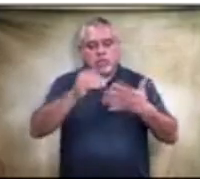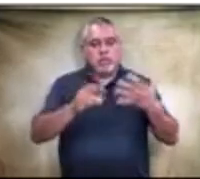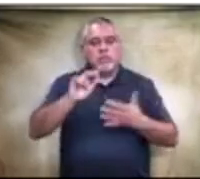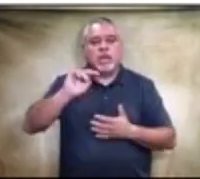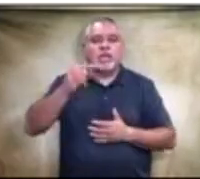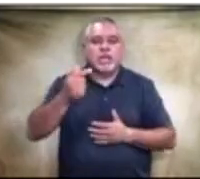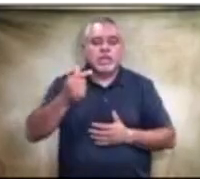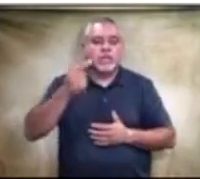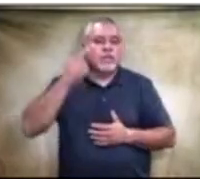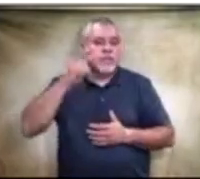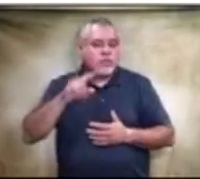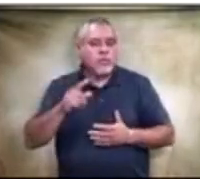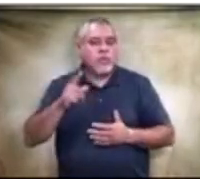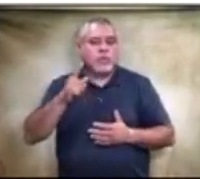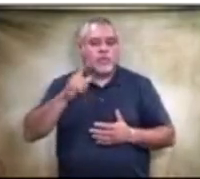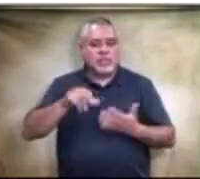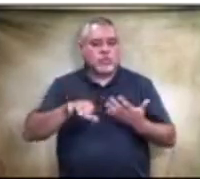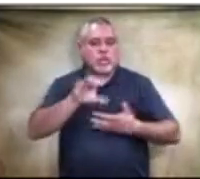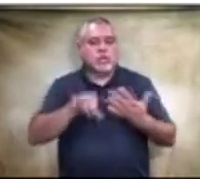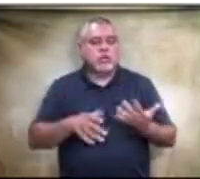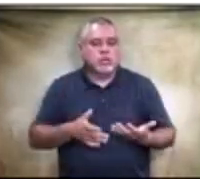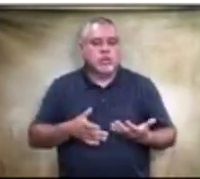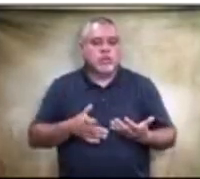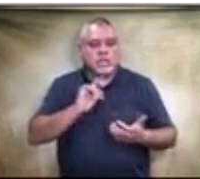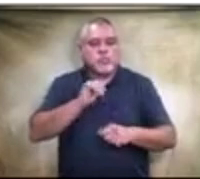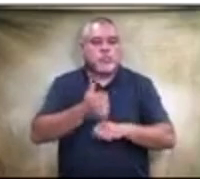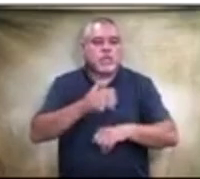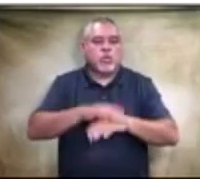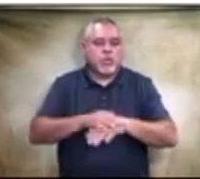criteria that's based on the award.